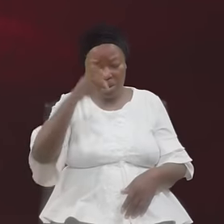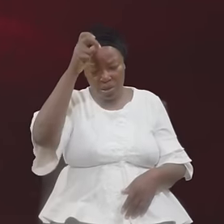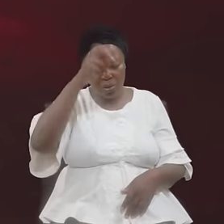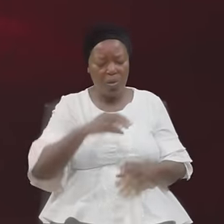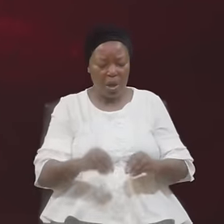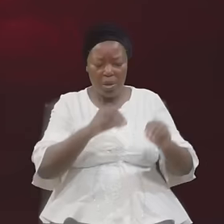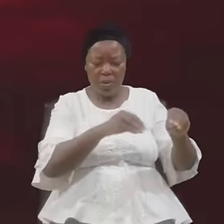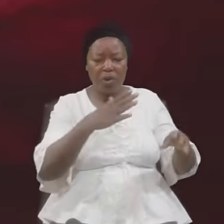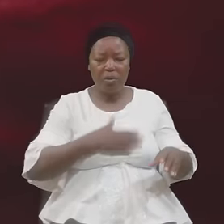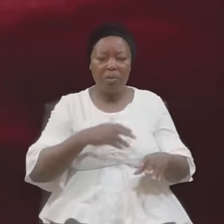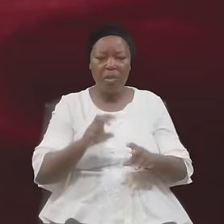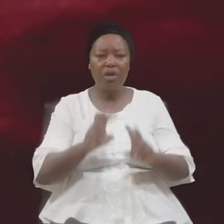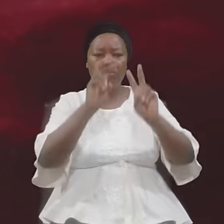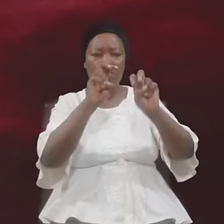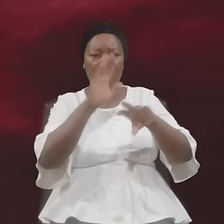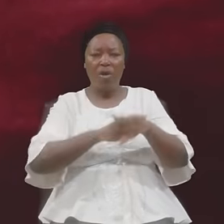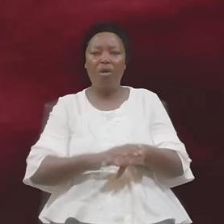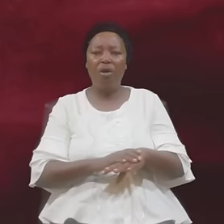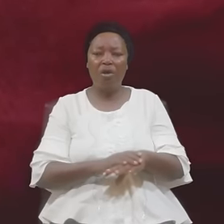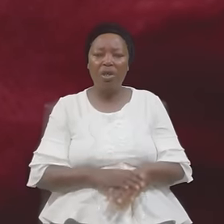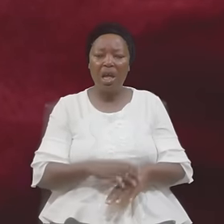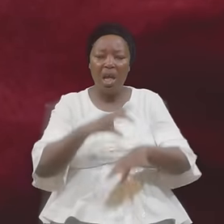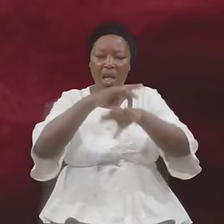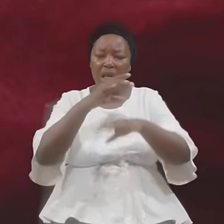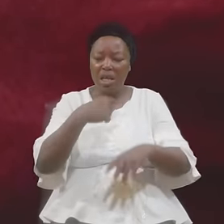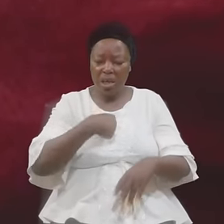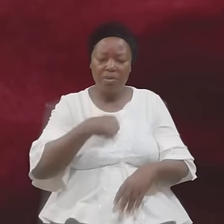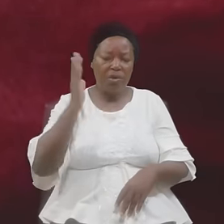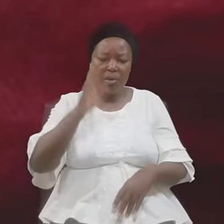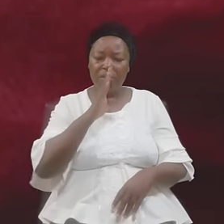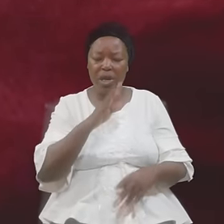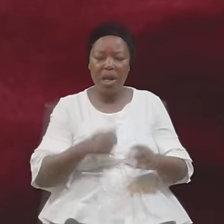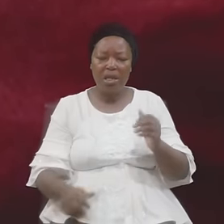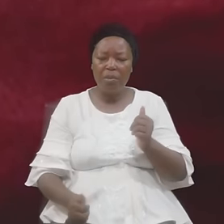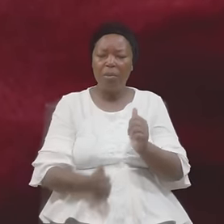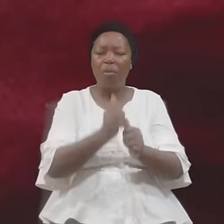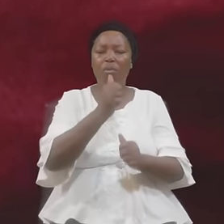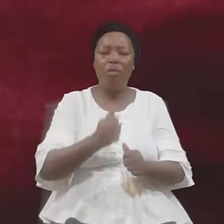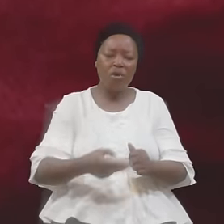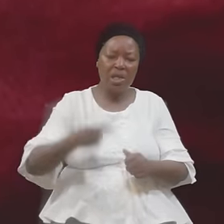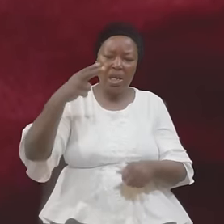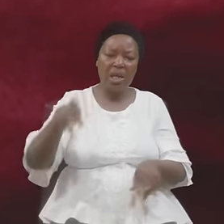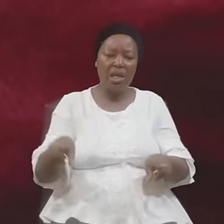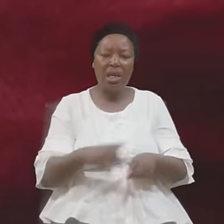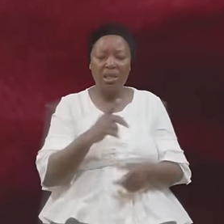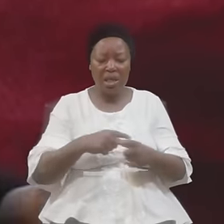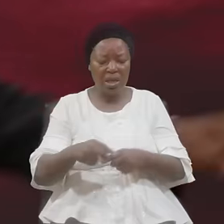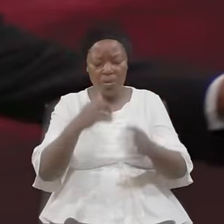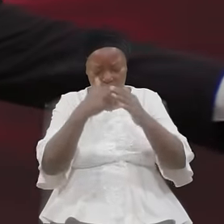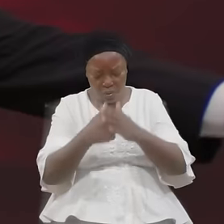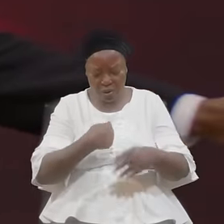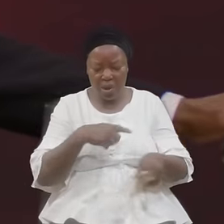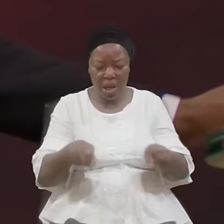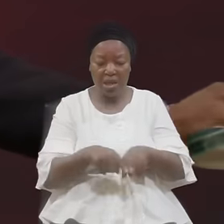I will be like The most High That they Worship me As they Worship the Most high